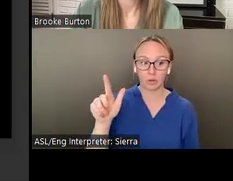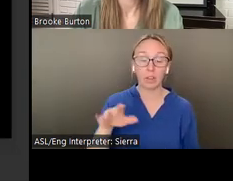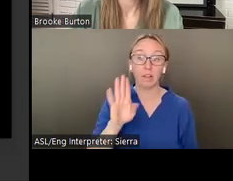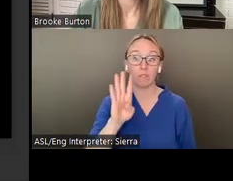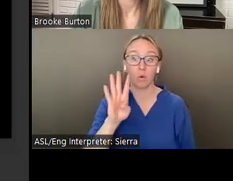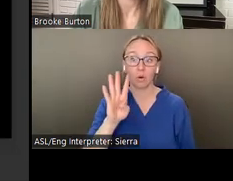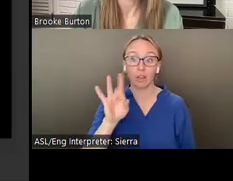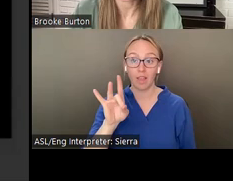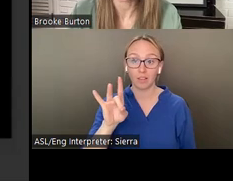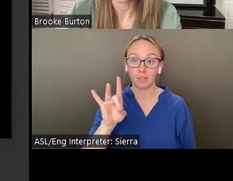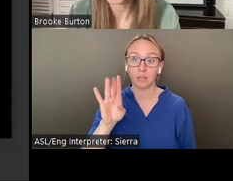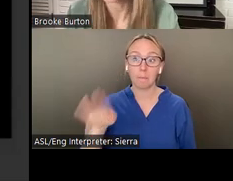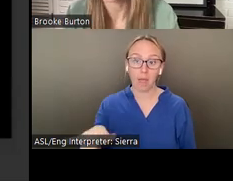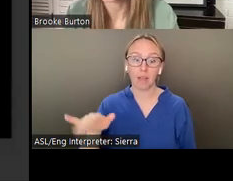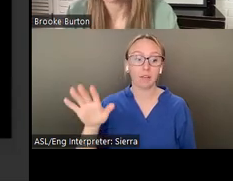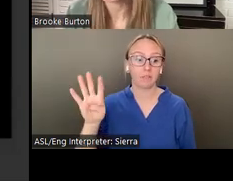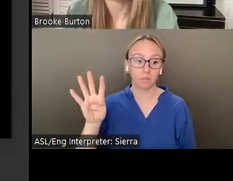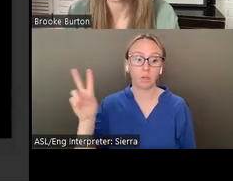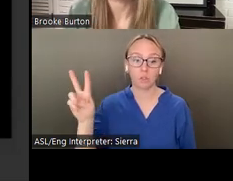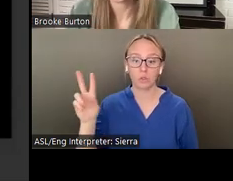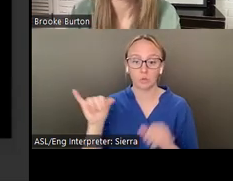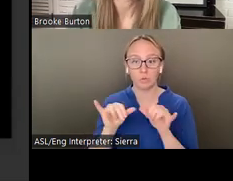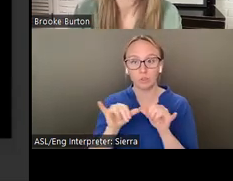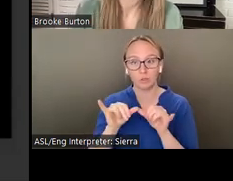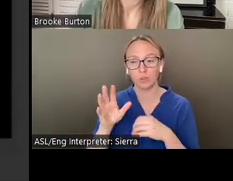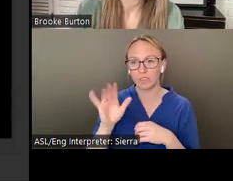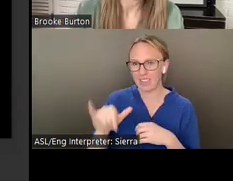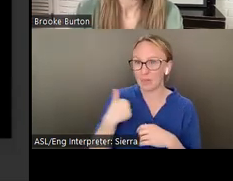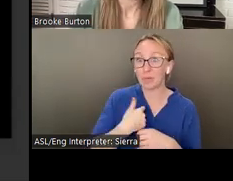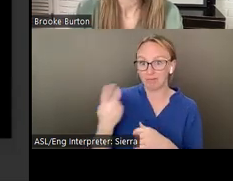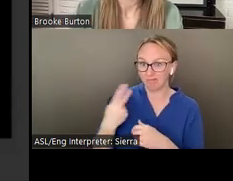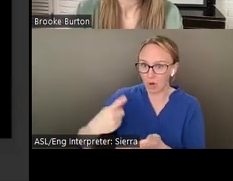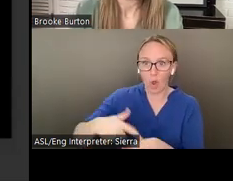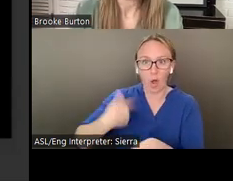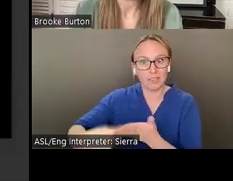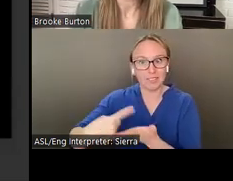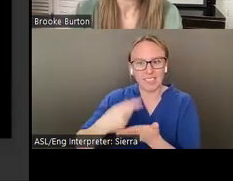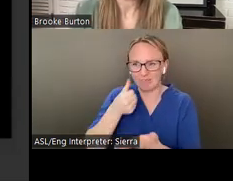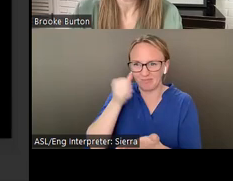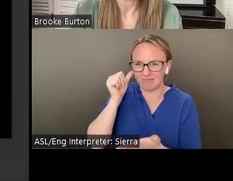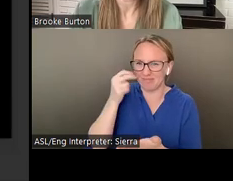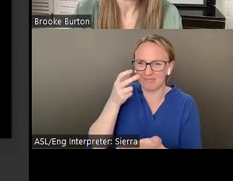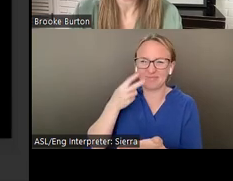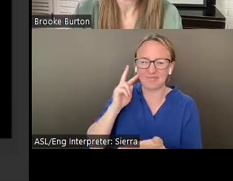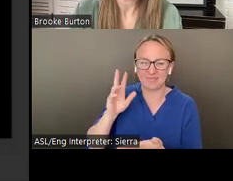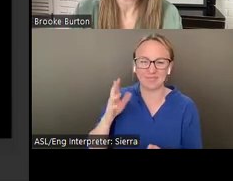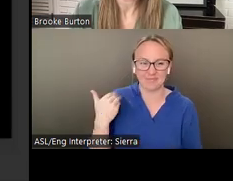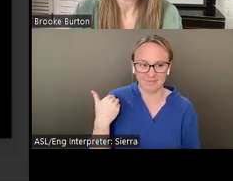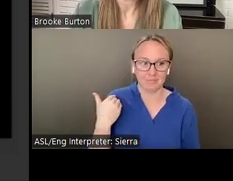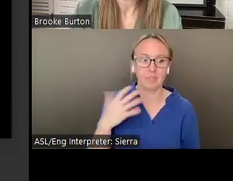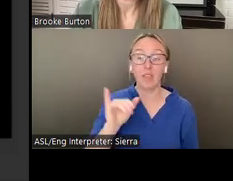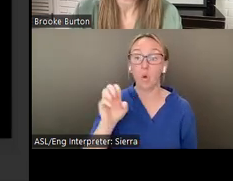by 42 inches, which we had a long discussion about the other day. And is oil paint on hemp.